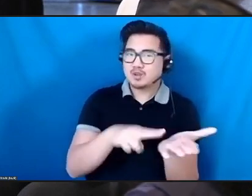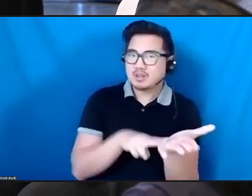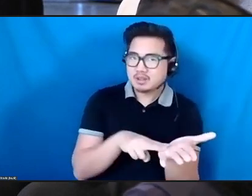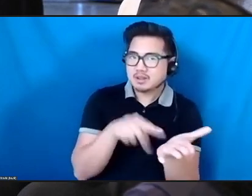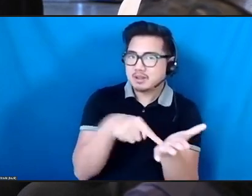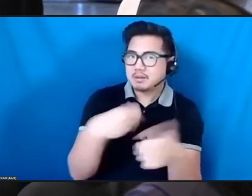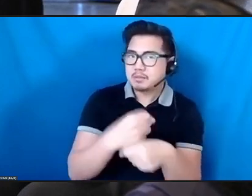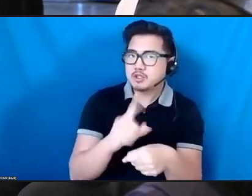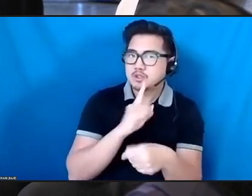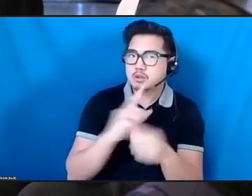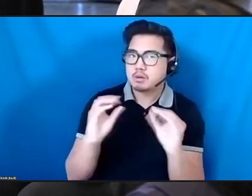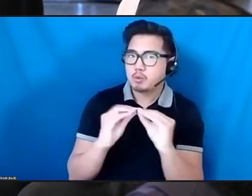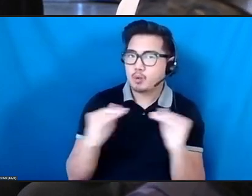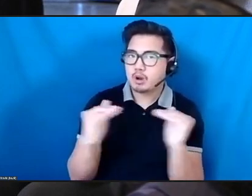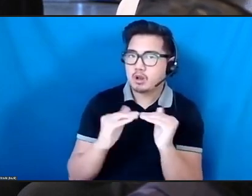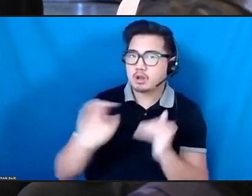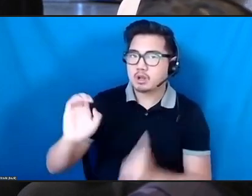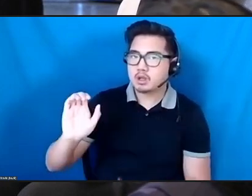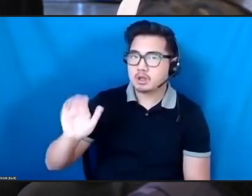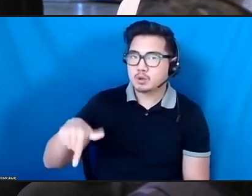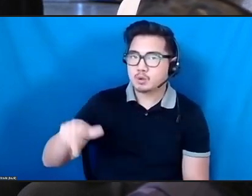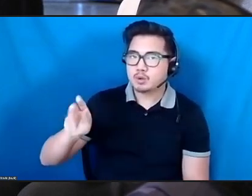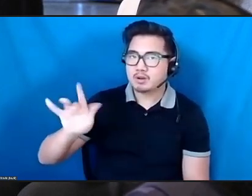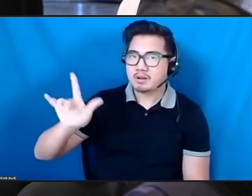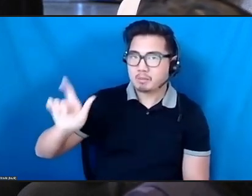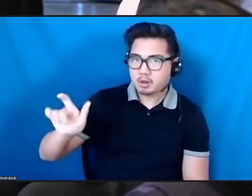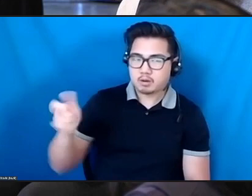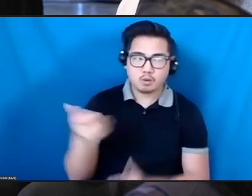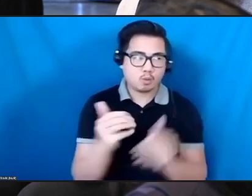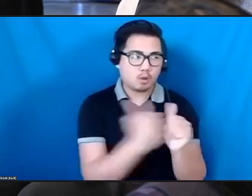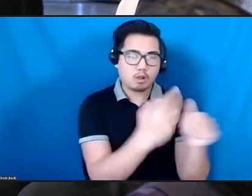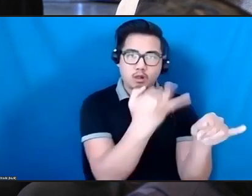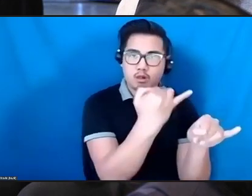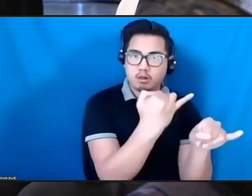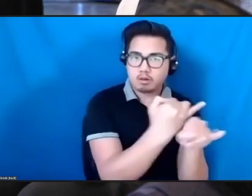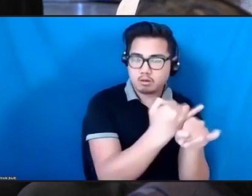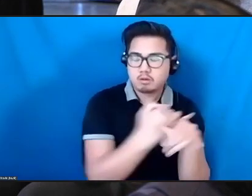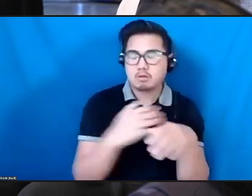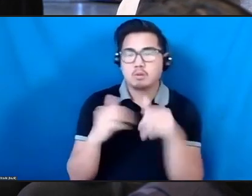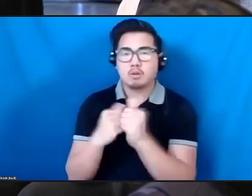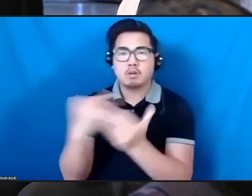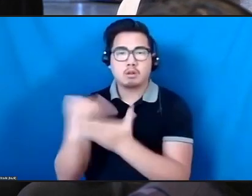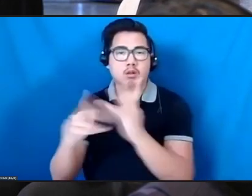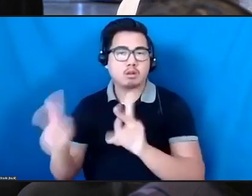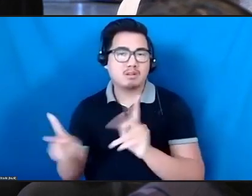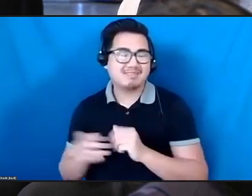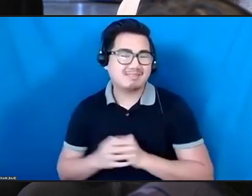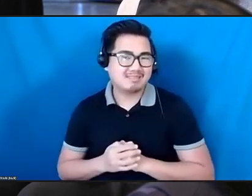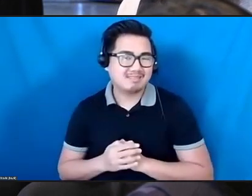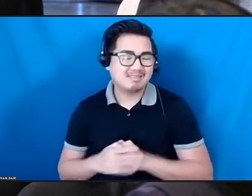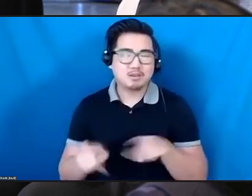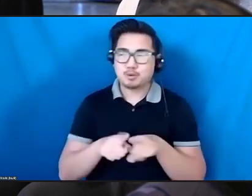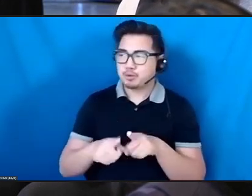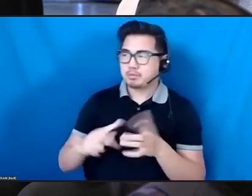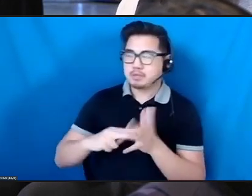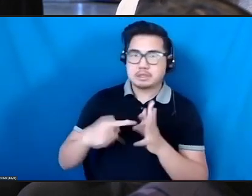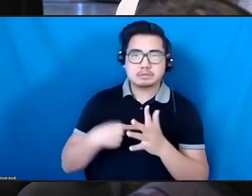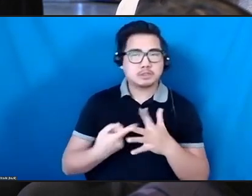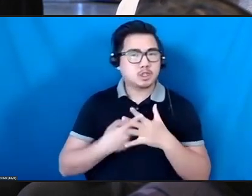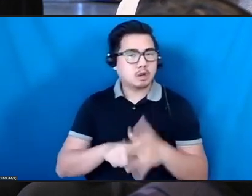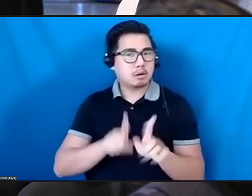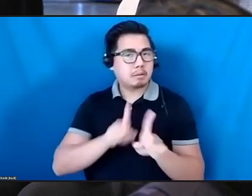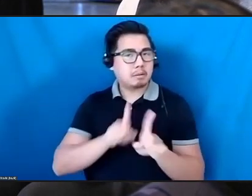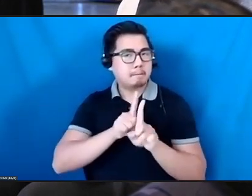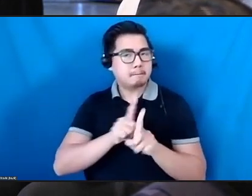artists. It has also translated to mentorship and coaching work to empower